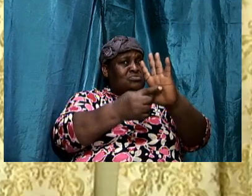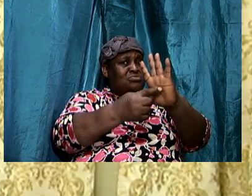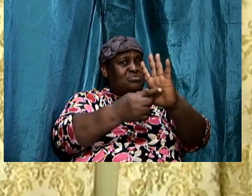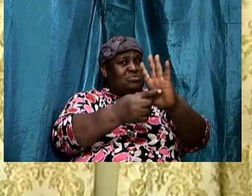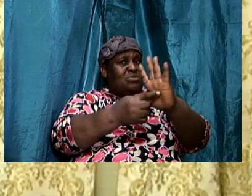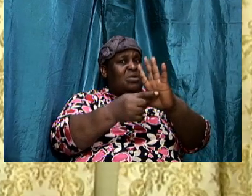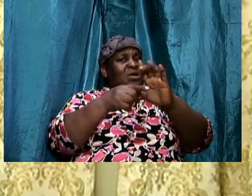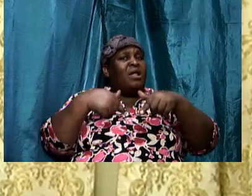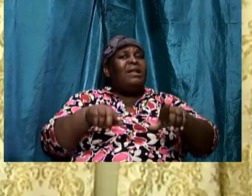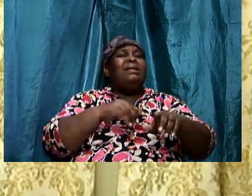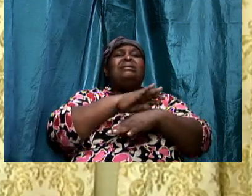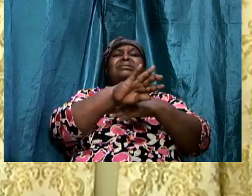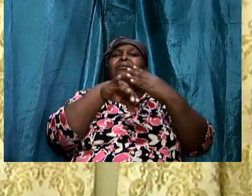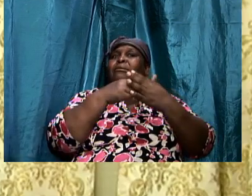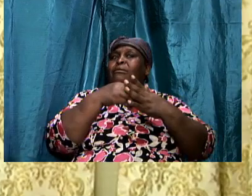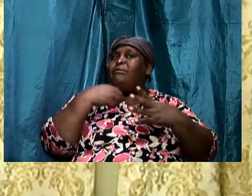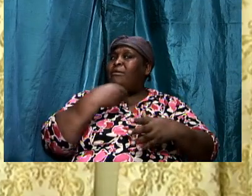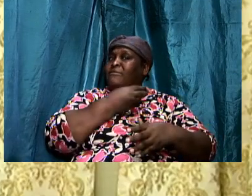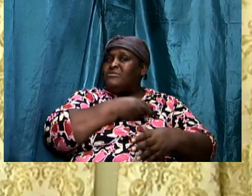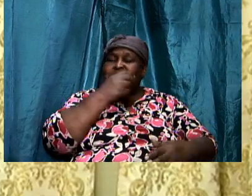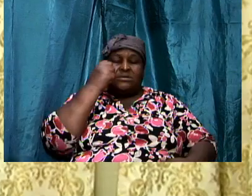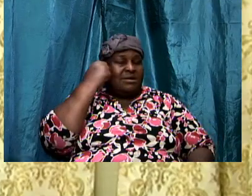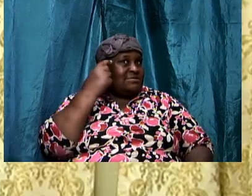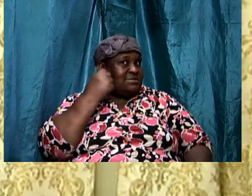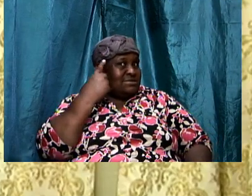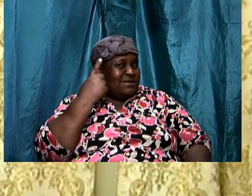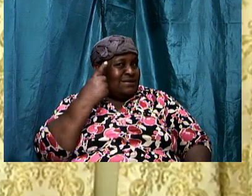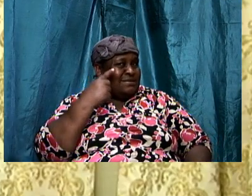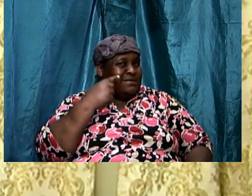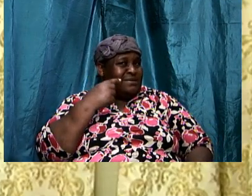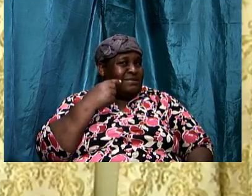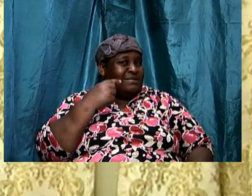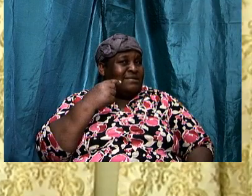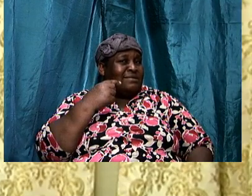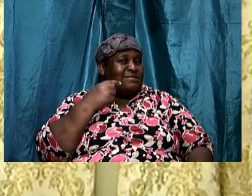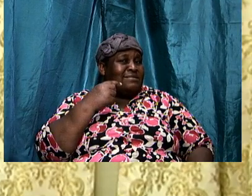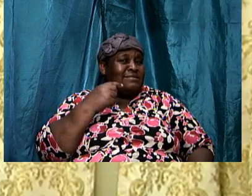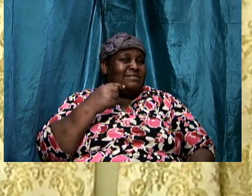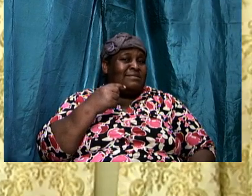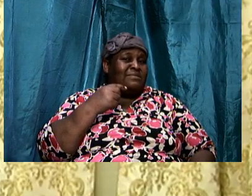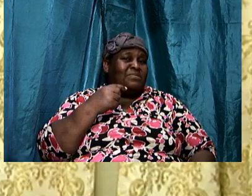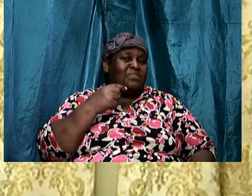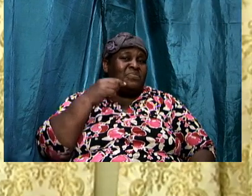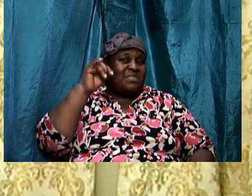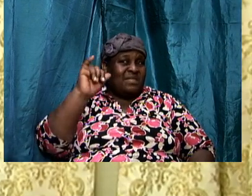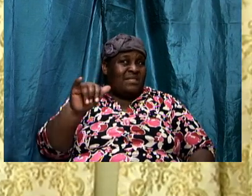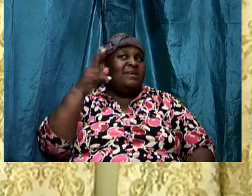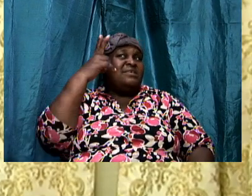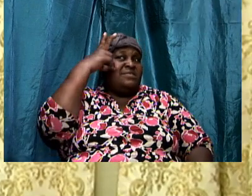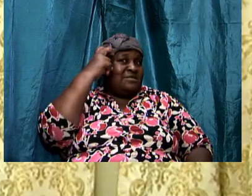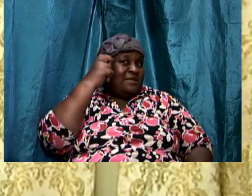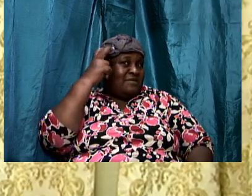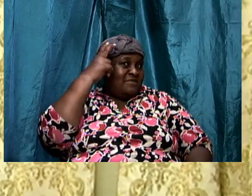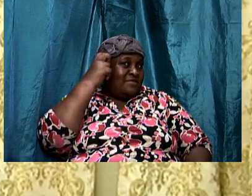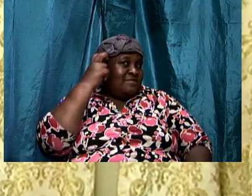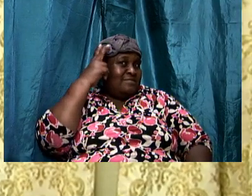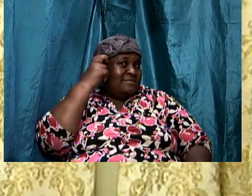To let. All of us. Understand. That. The. Adversary.